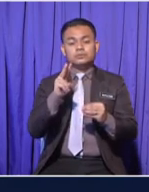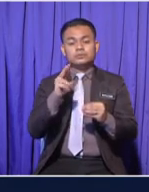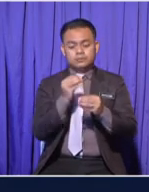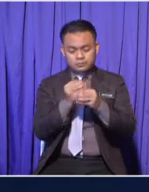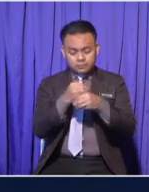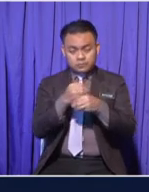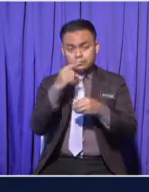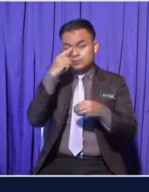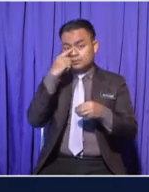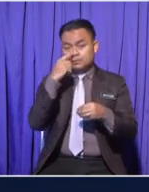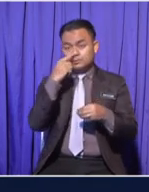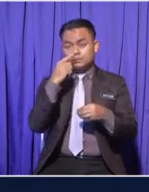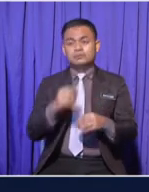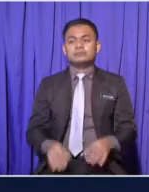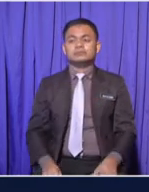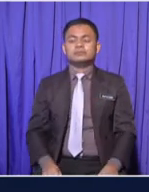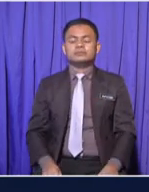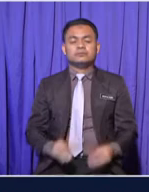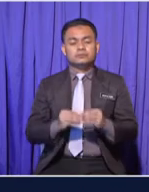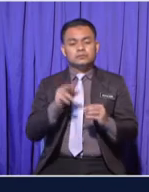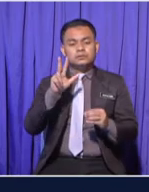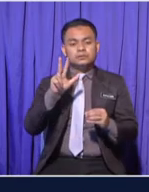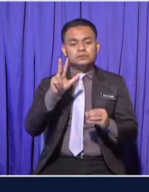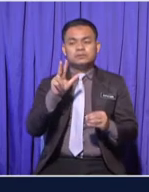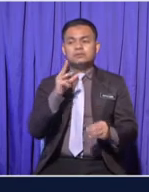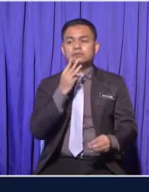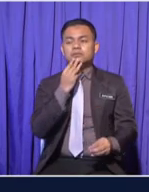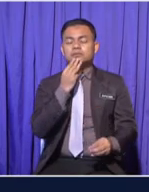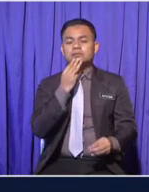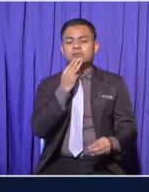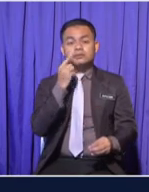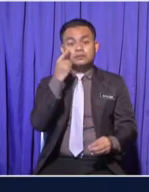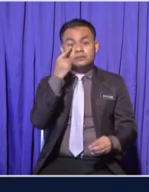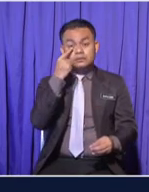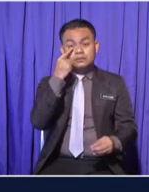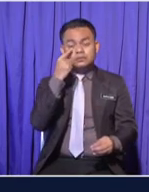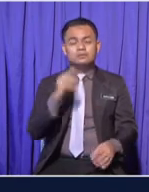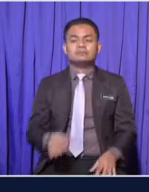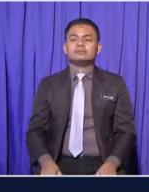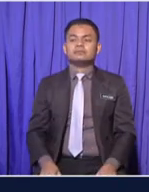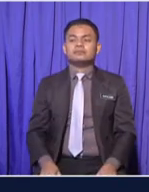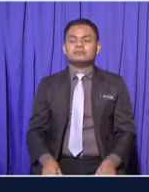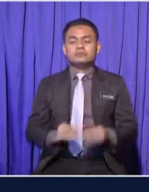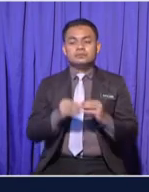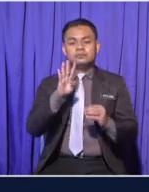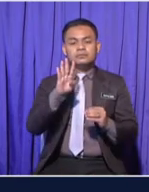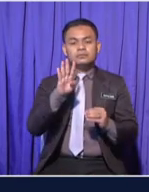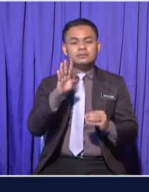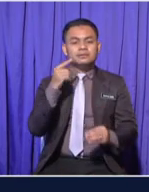nose Number three Colour of iris Number four